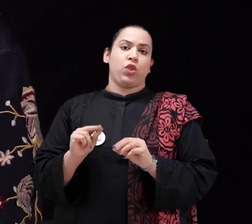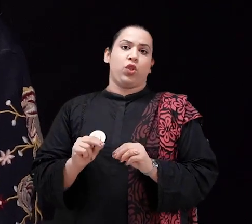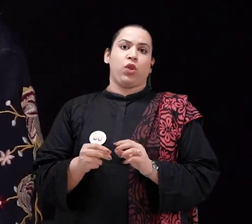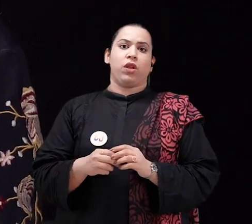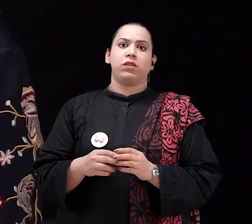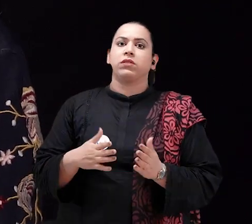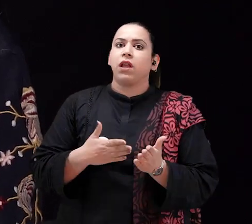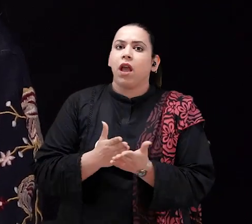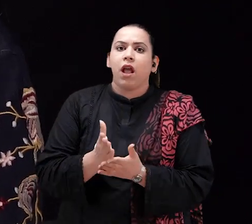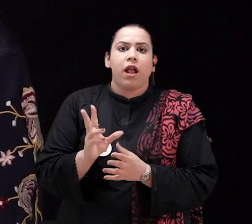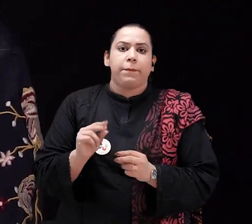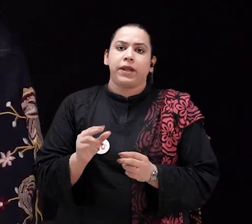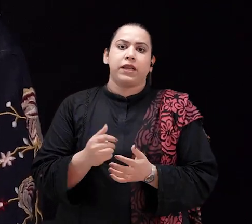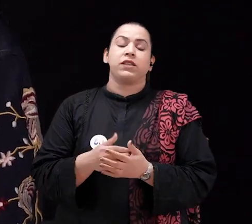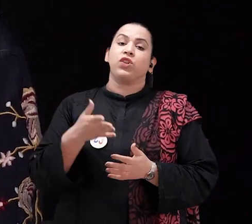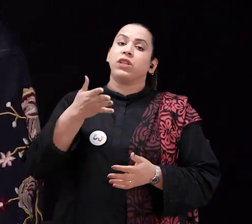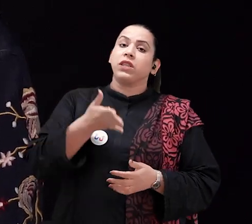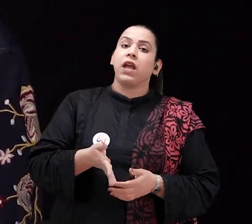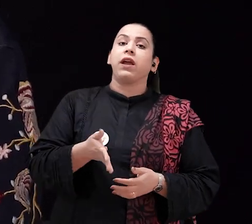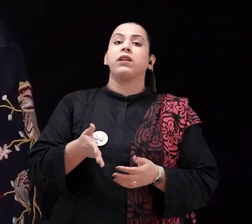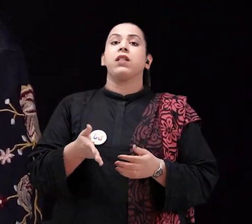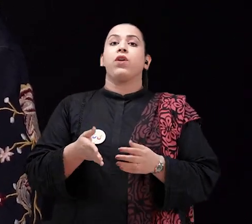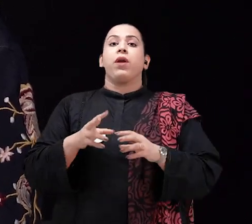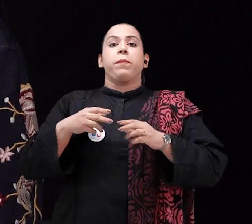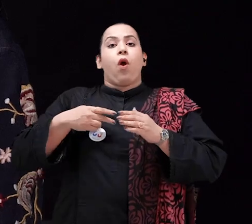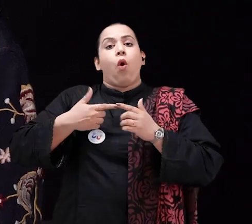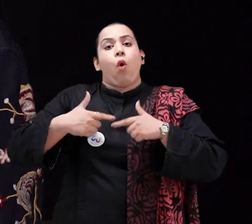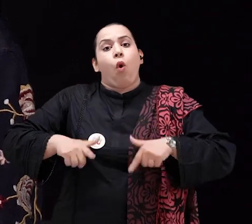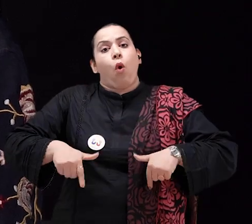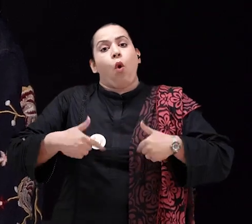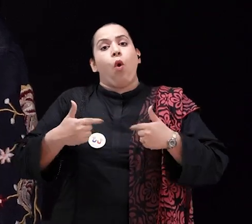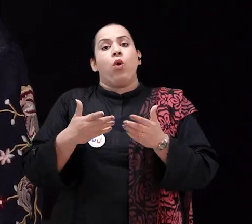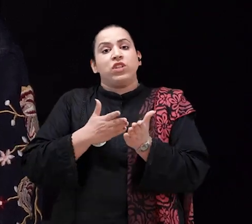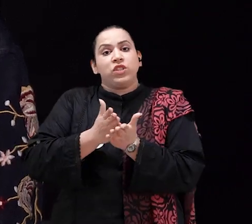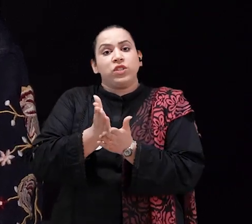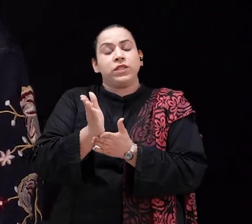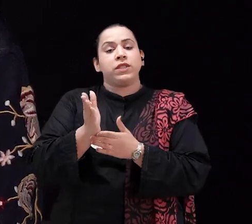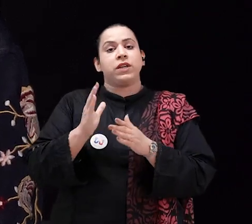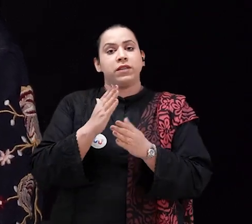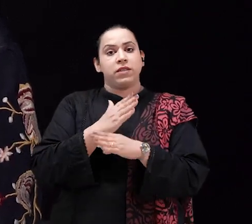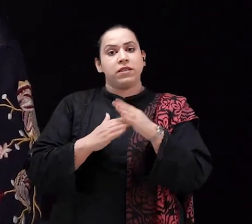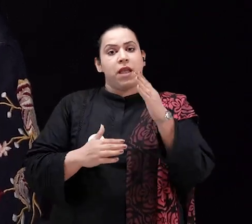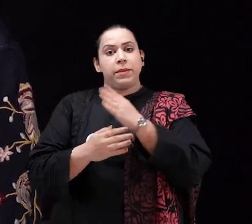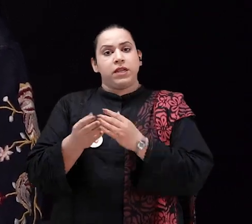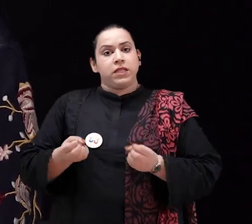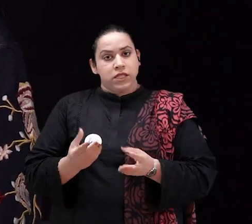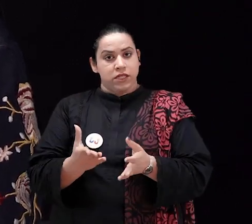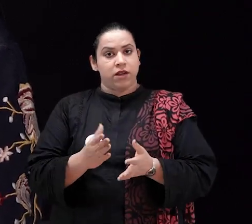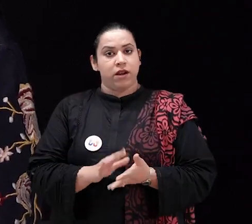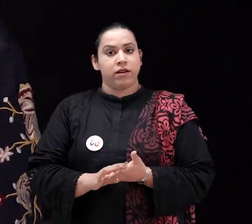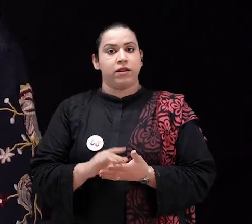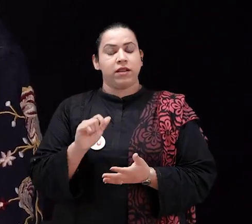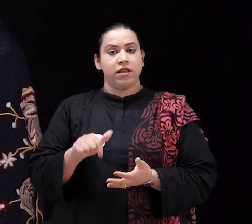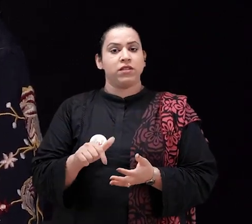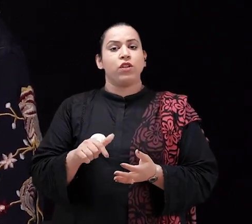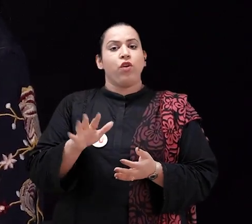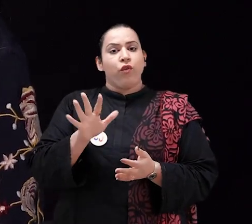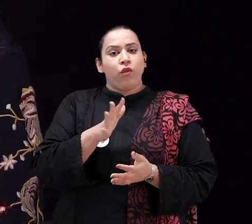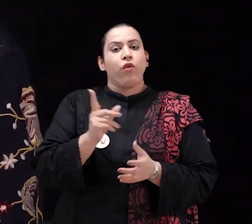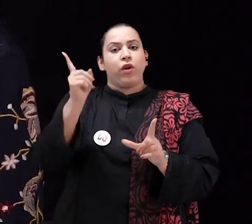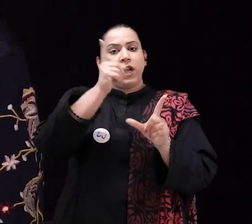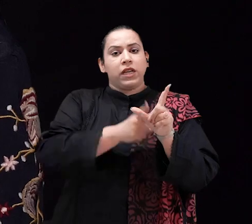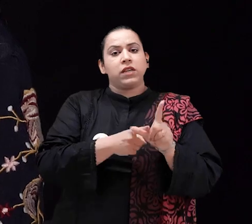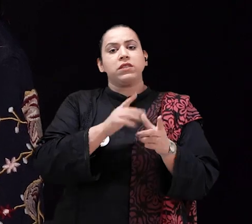toilet to be present in every commercial and public building. But like all other laws, it was not being implemented. So that is where my whole